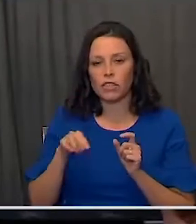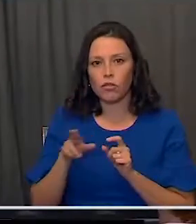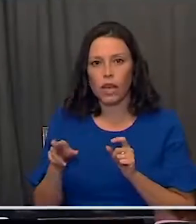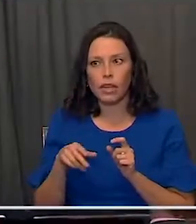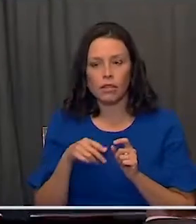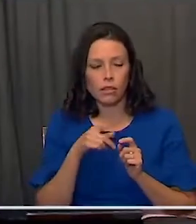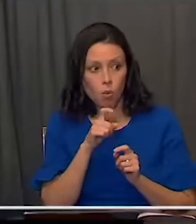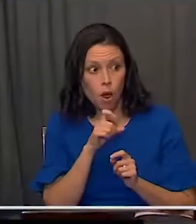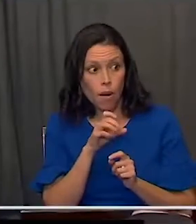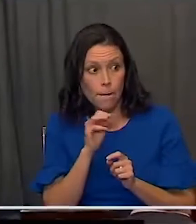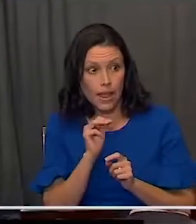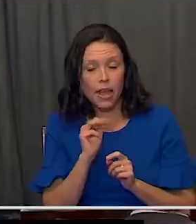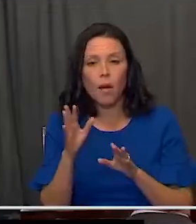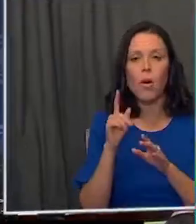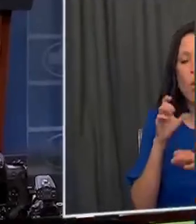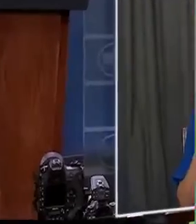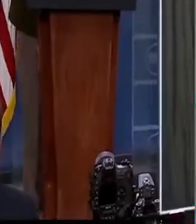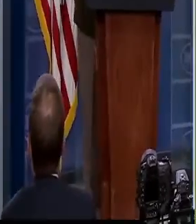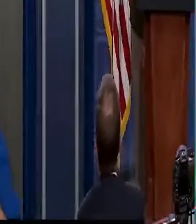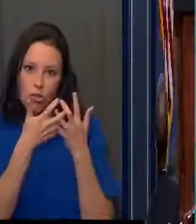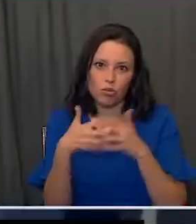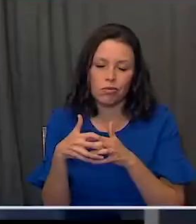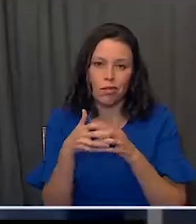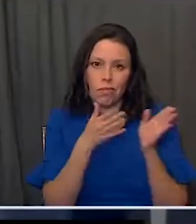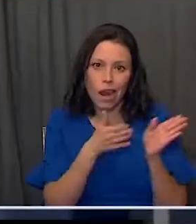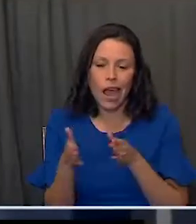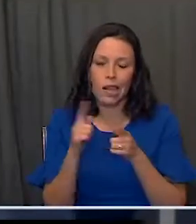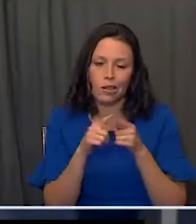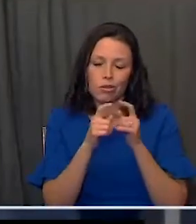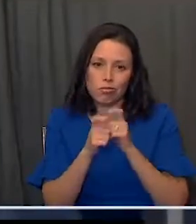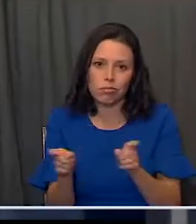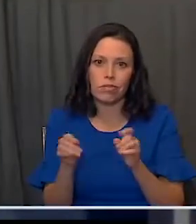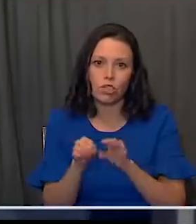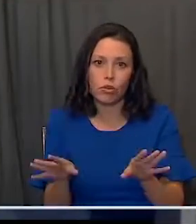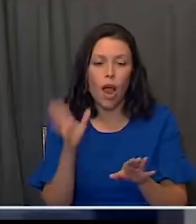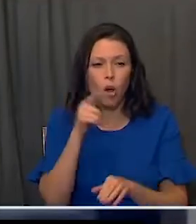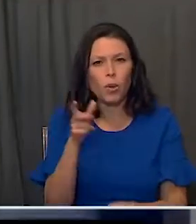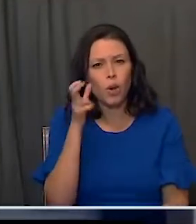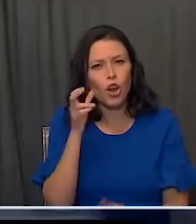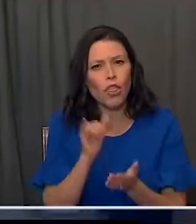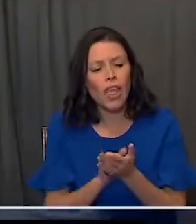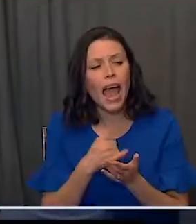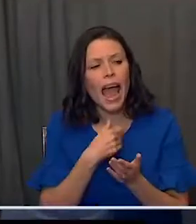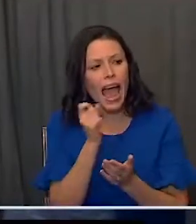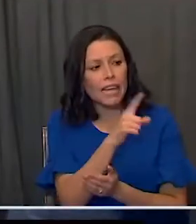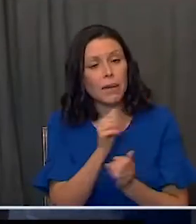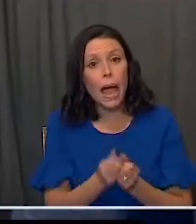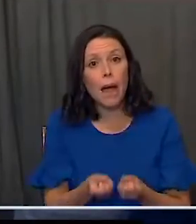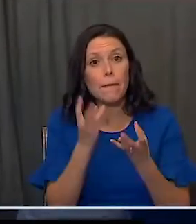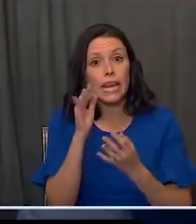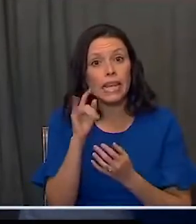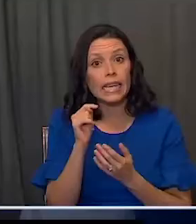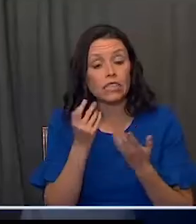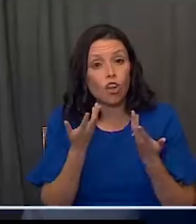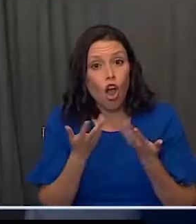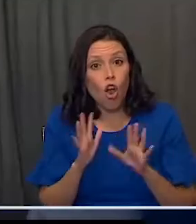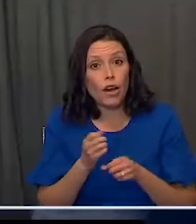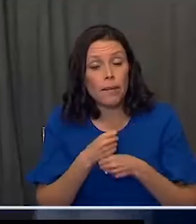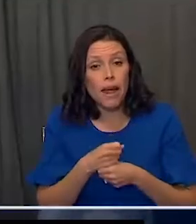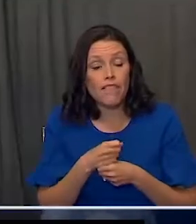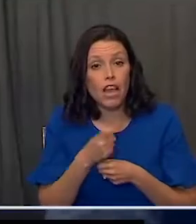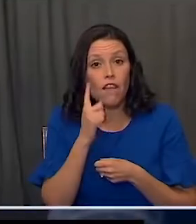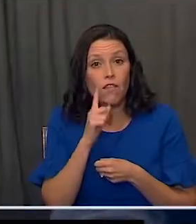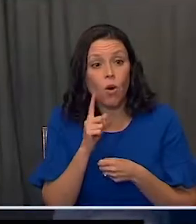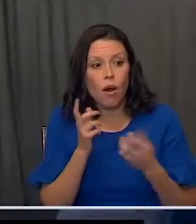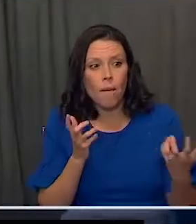Yeah, excuse me, 100 million. Thank you. And I hope you all heard that. I asked him how many of those kits have already been manufactured